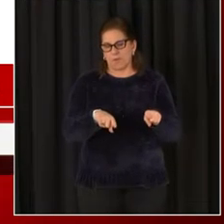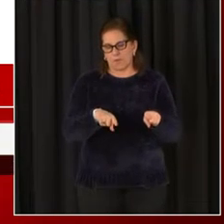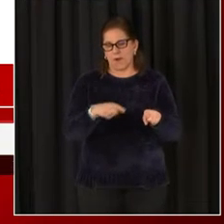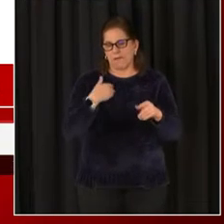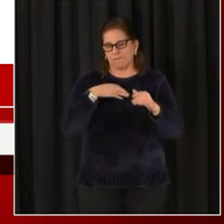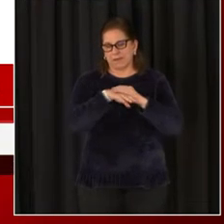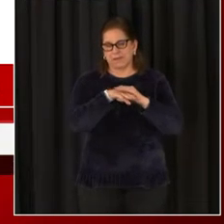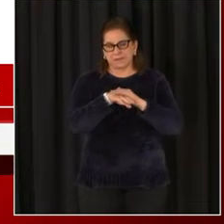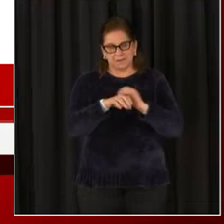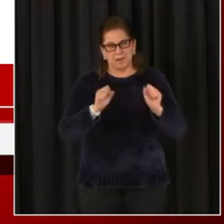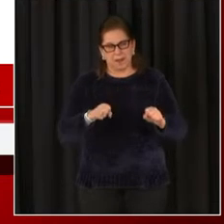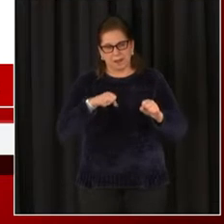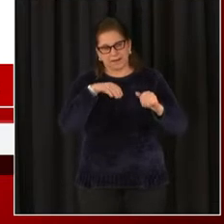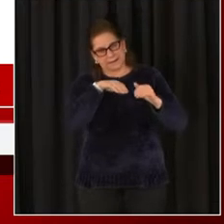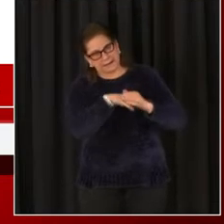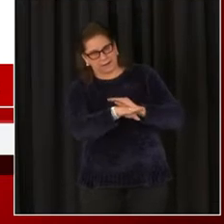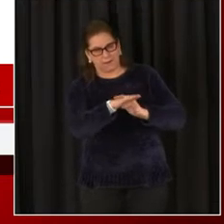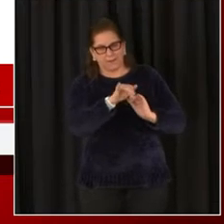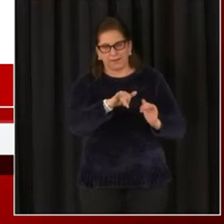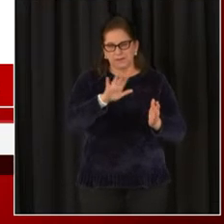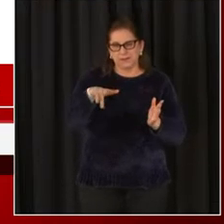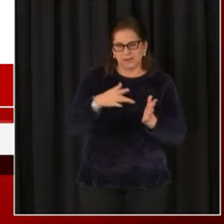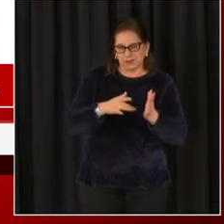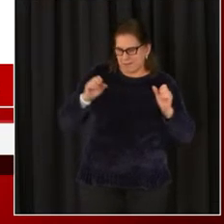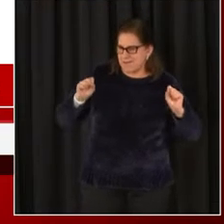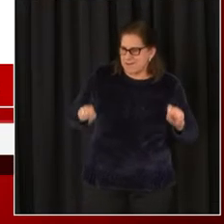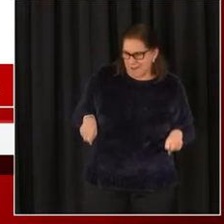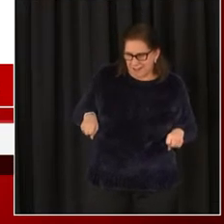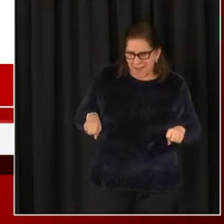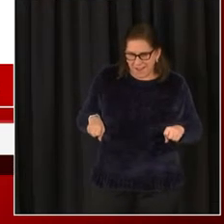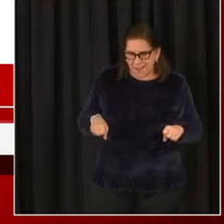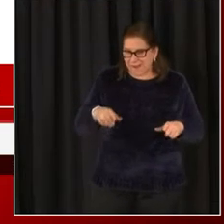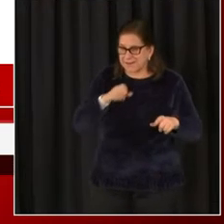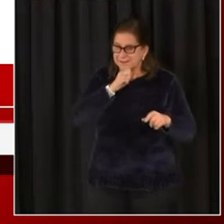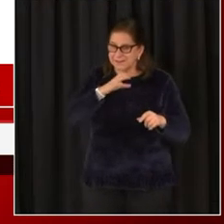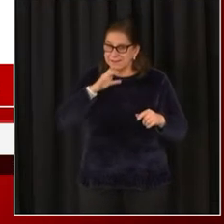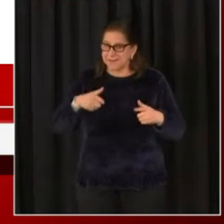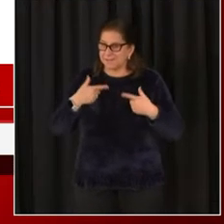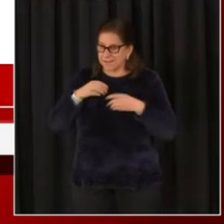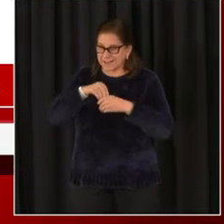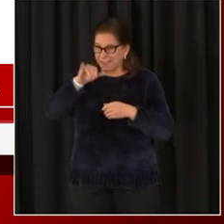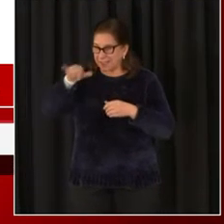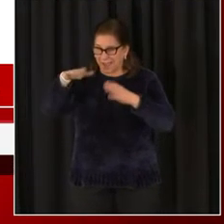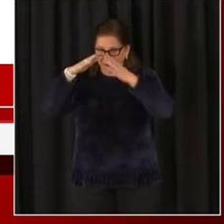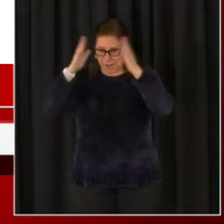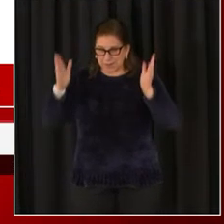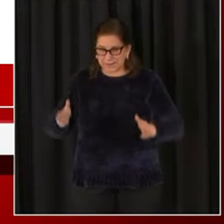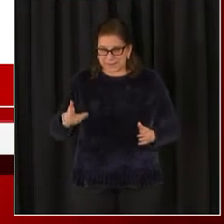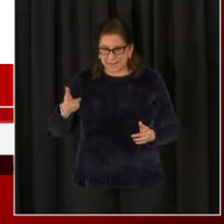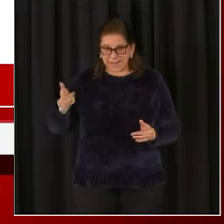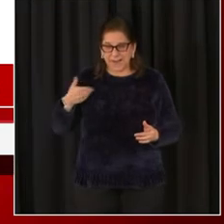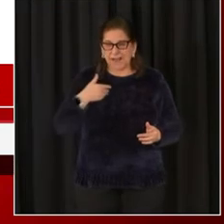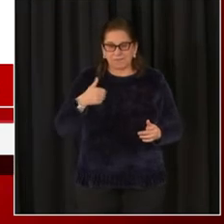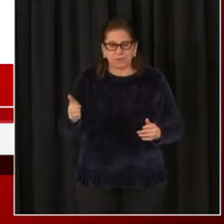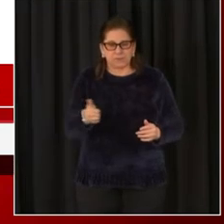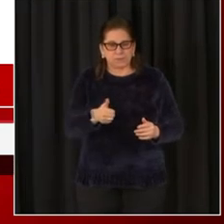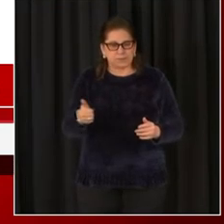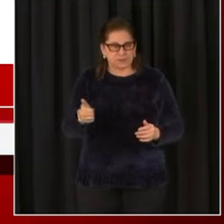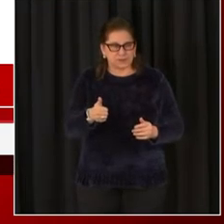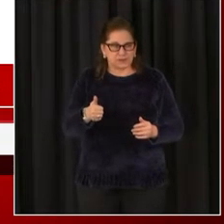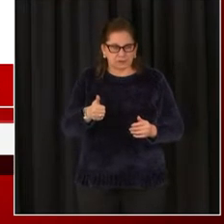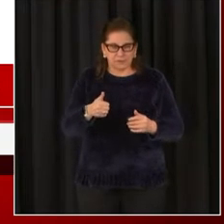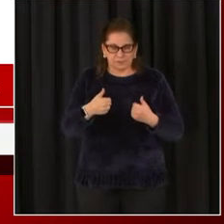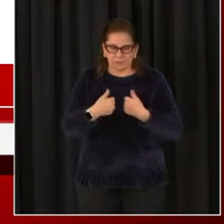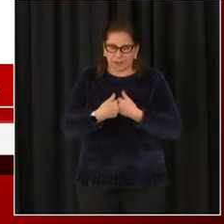care in the safety net. Also comment that some of these seniors who live in these housing communities may have transportation challenges,